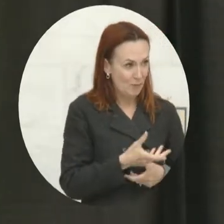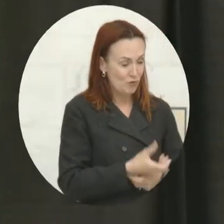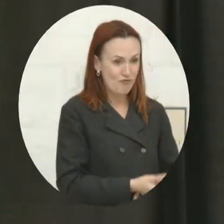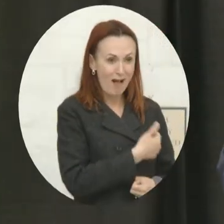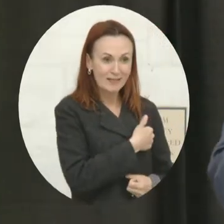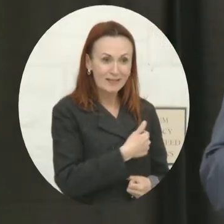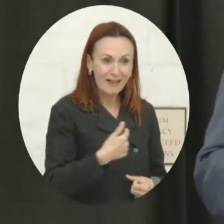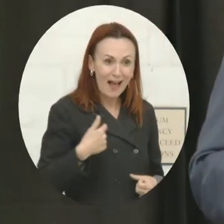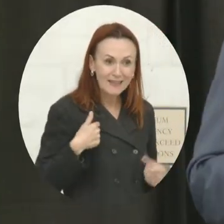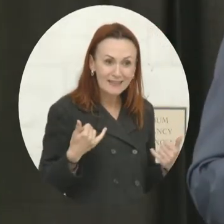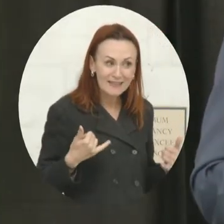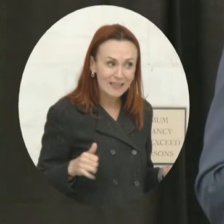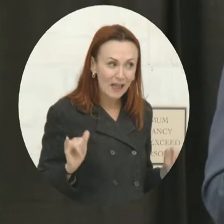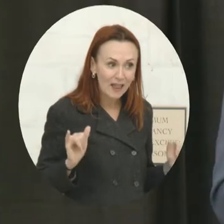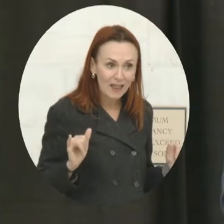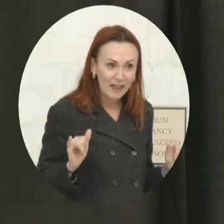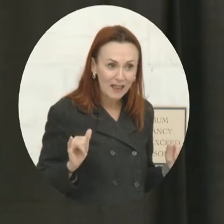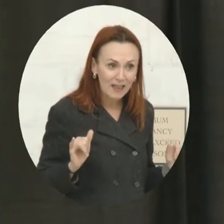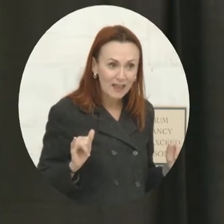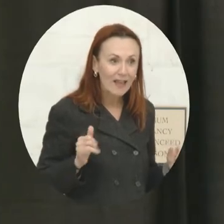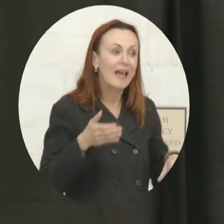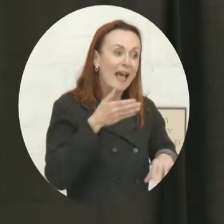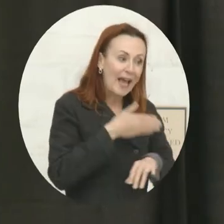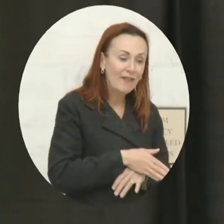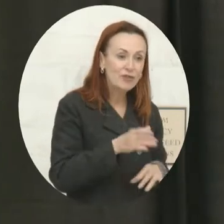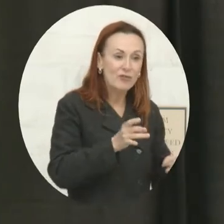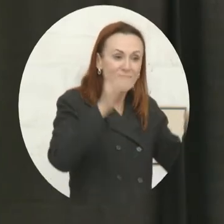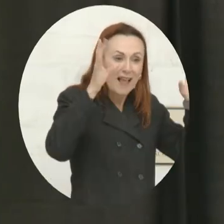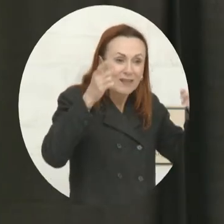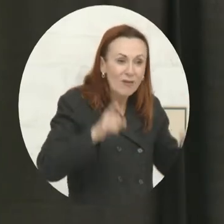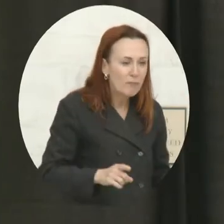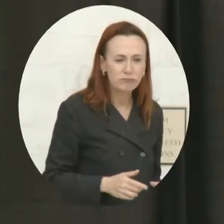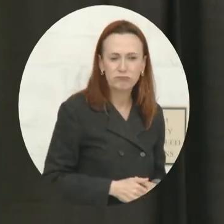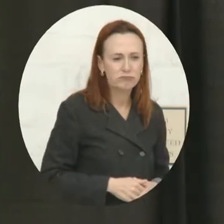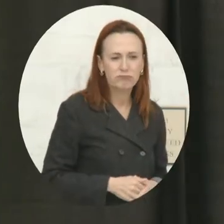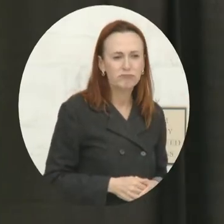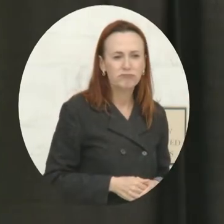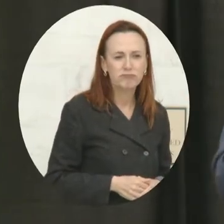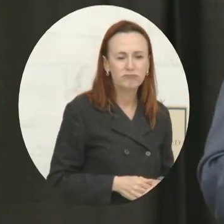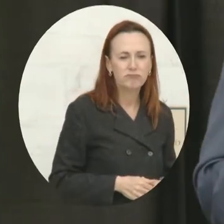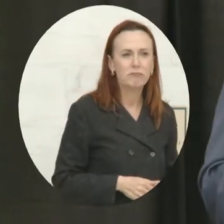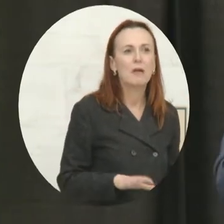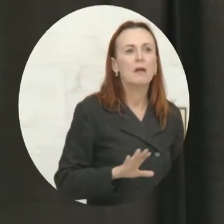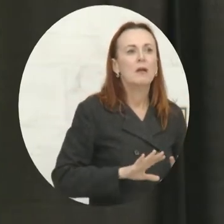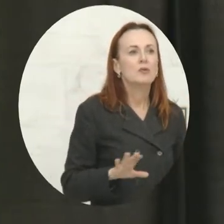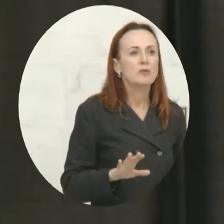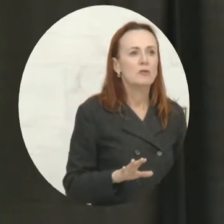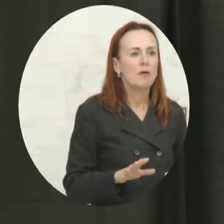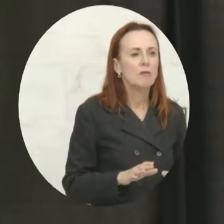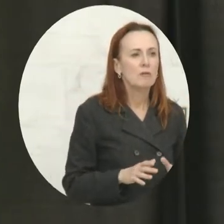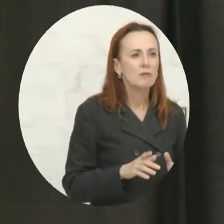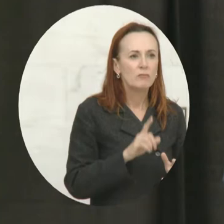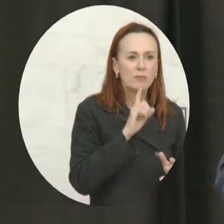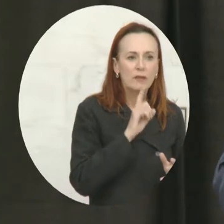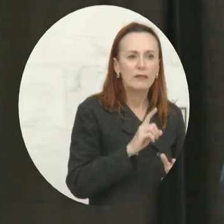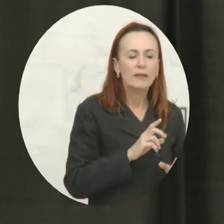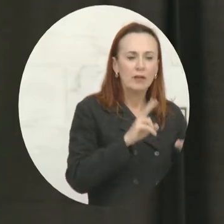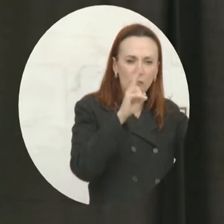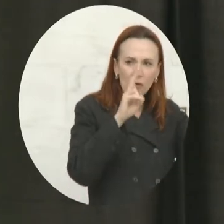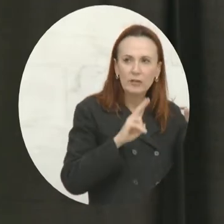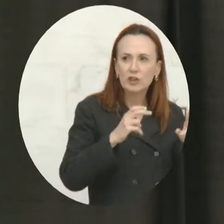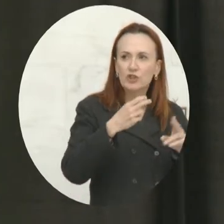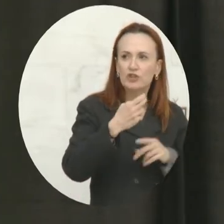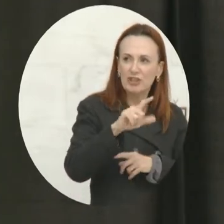that stewards their resilience after disaster? I know I wouldn't. And so I just want to honor GL's